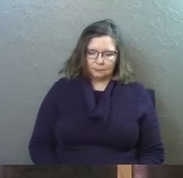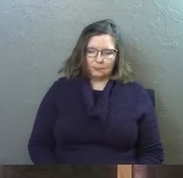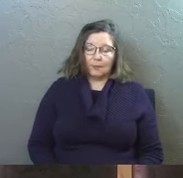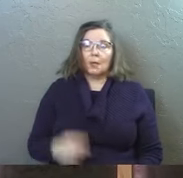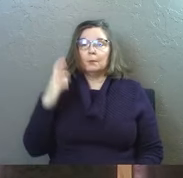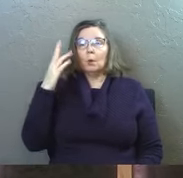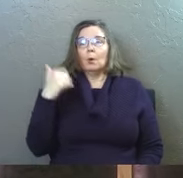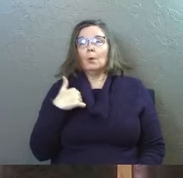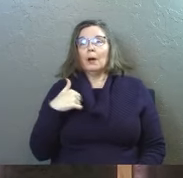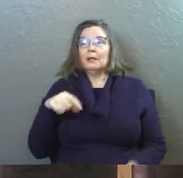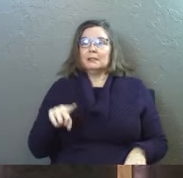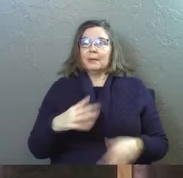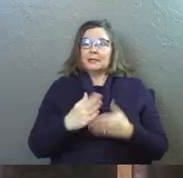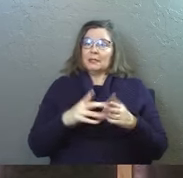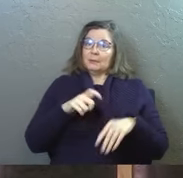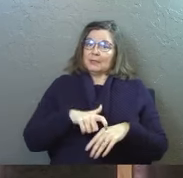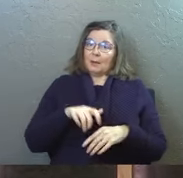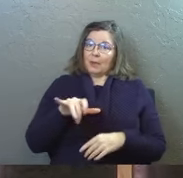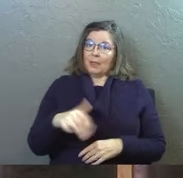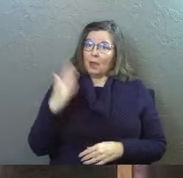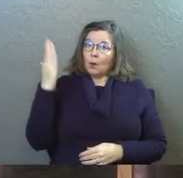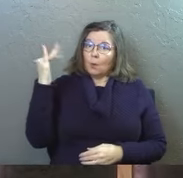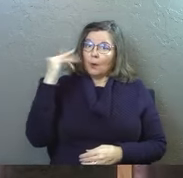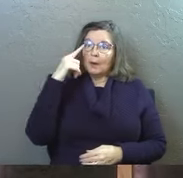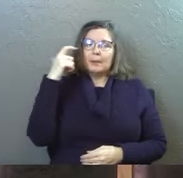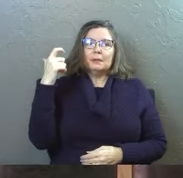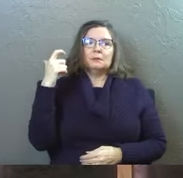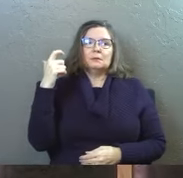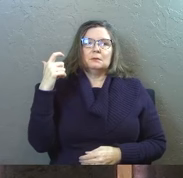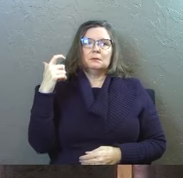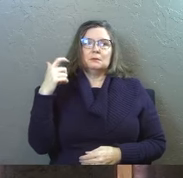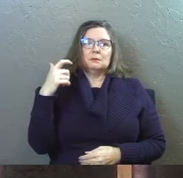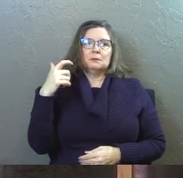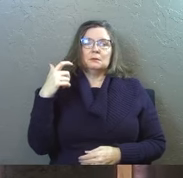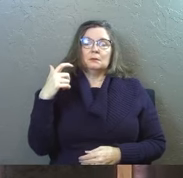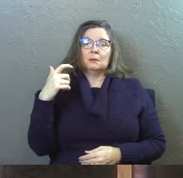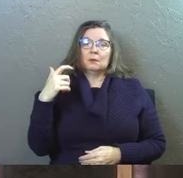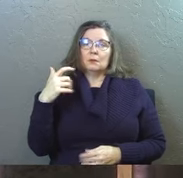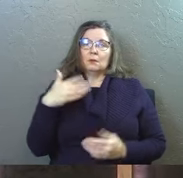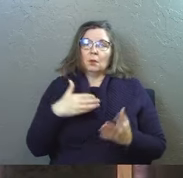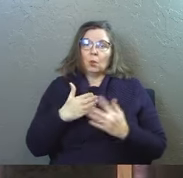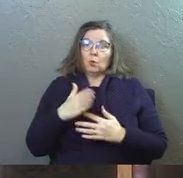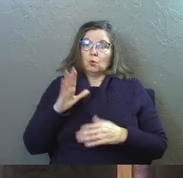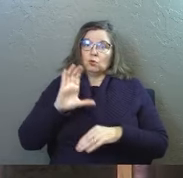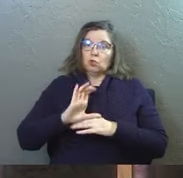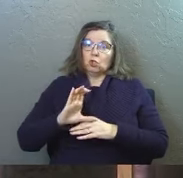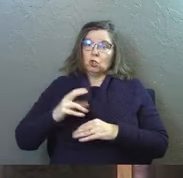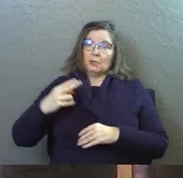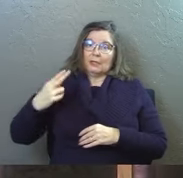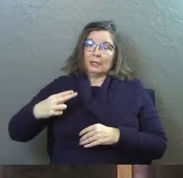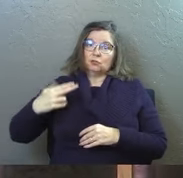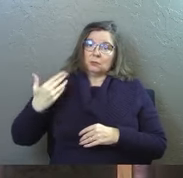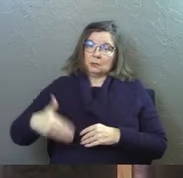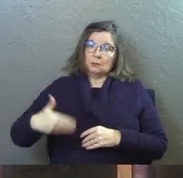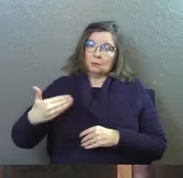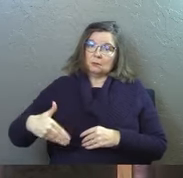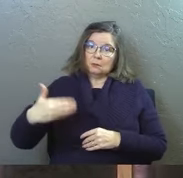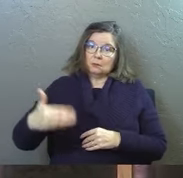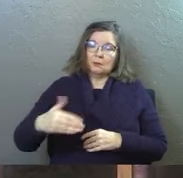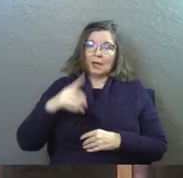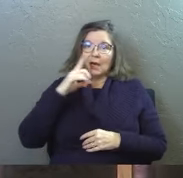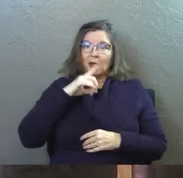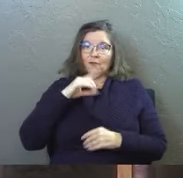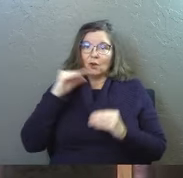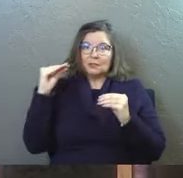But the reason I want to spend just a little bit of time on it is because down through church history a false